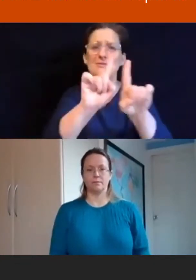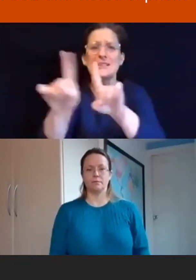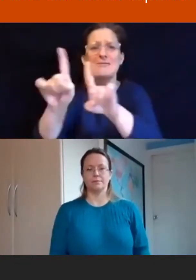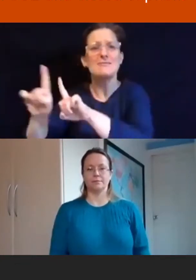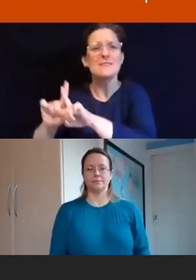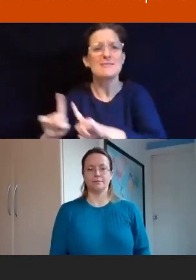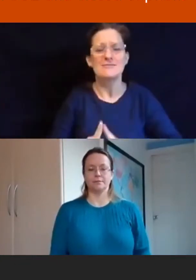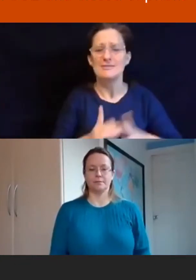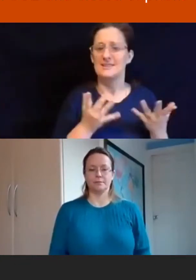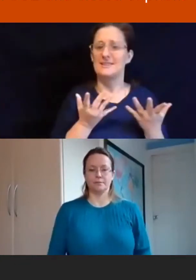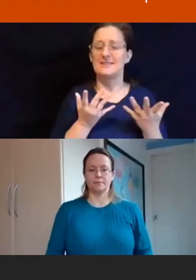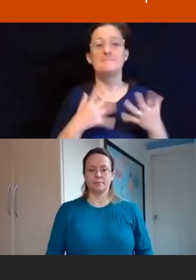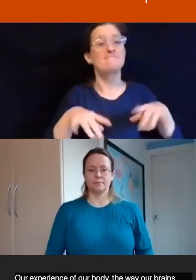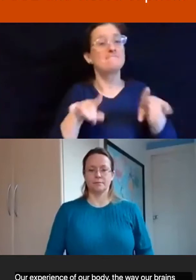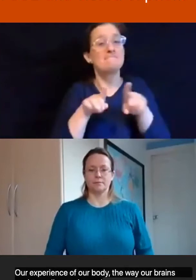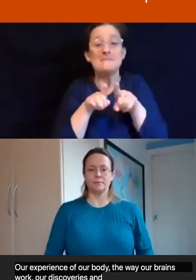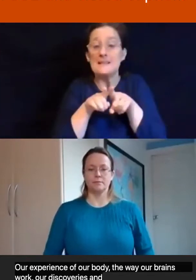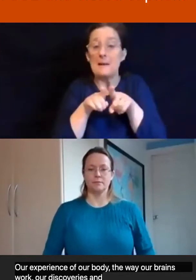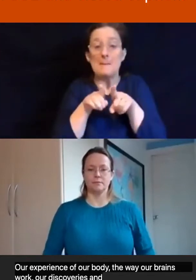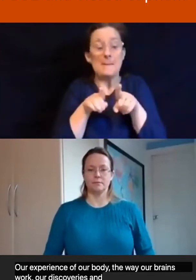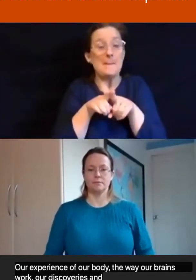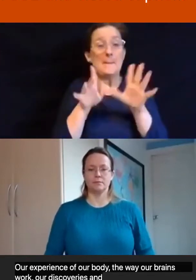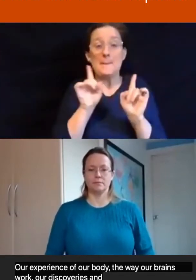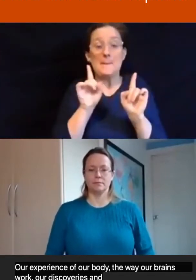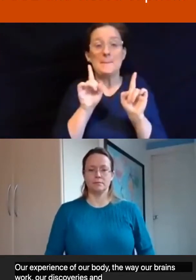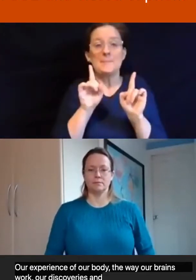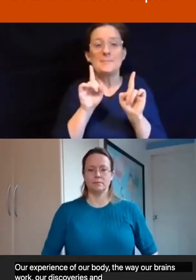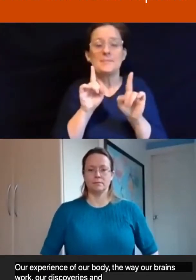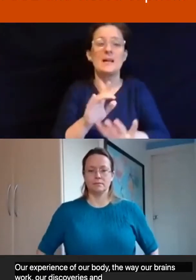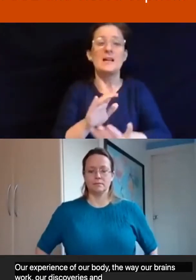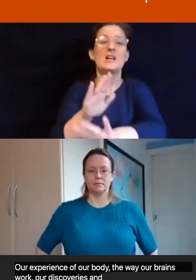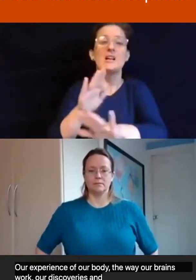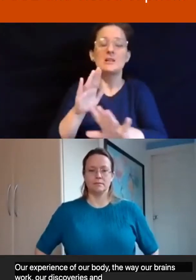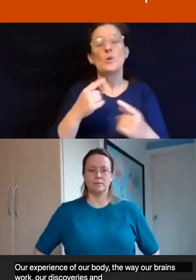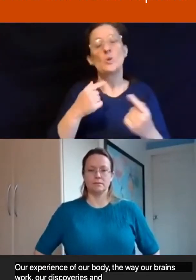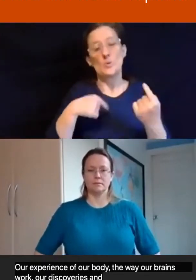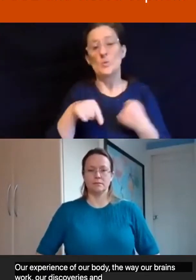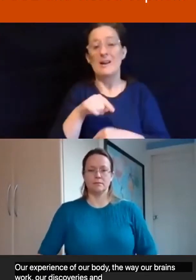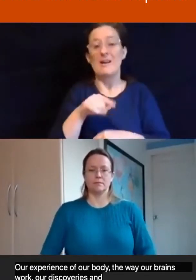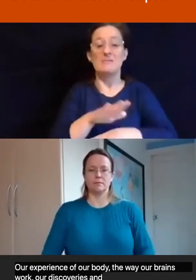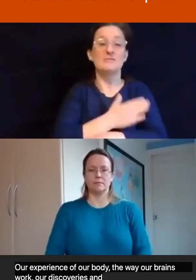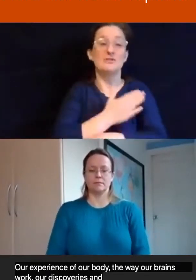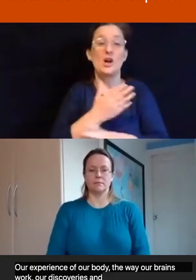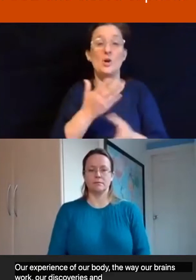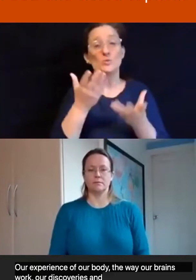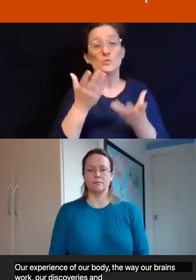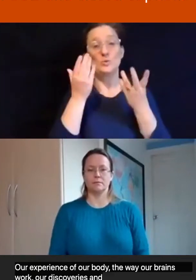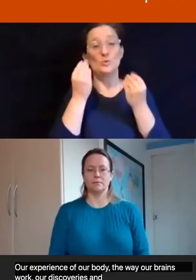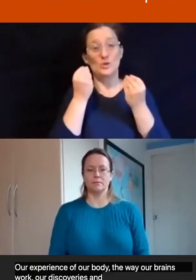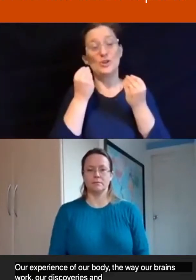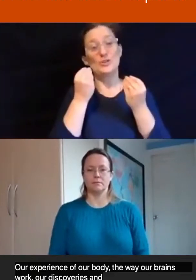So also, our slow learning to accept the things that we cannot